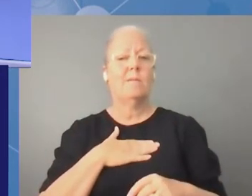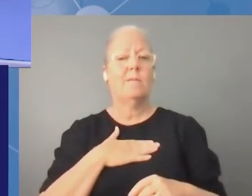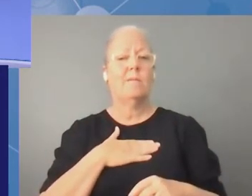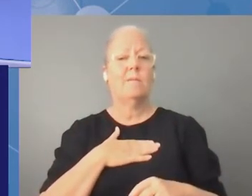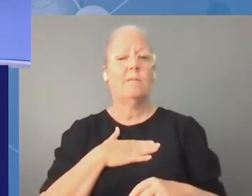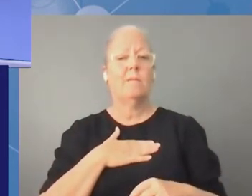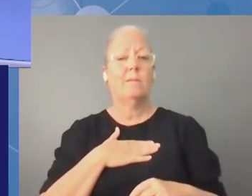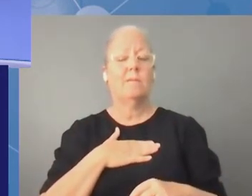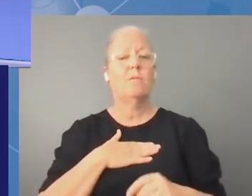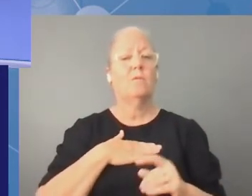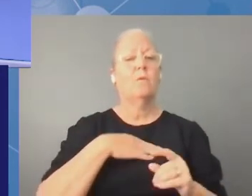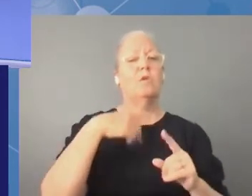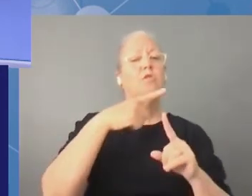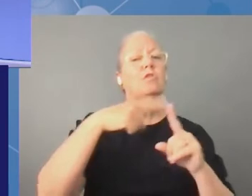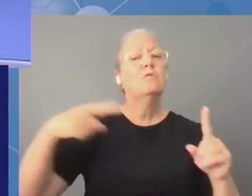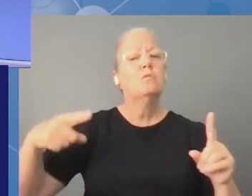judith